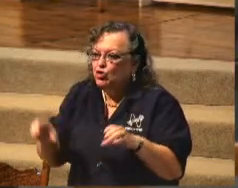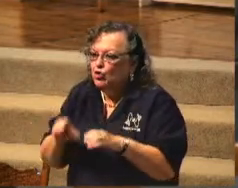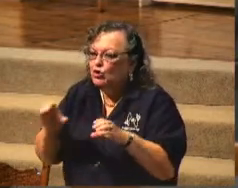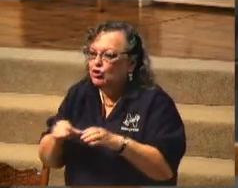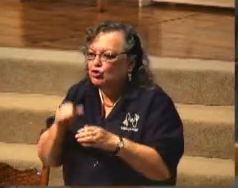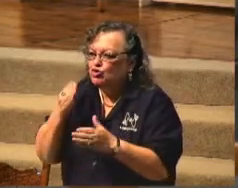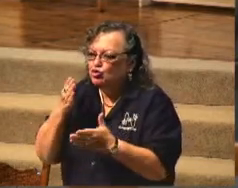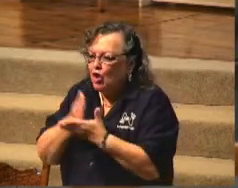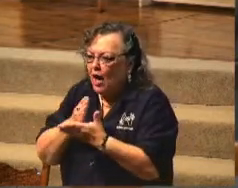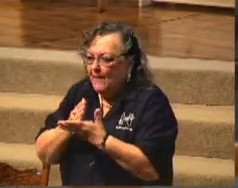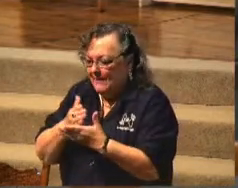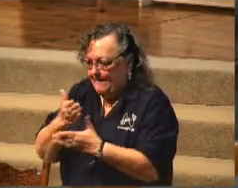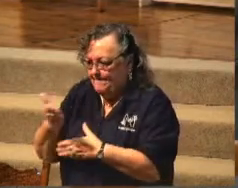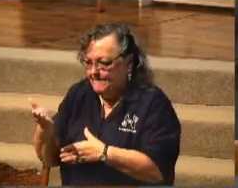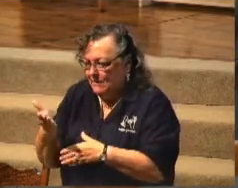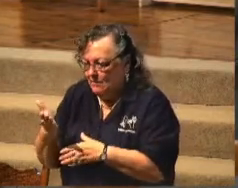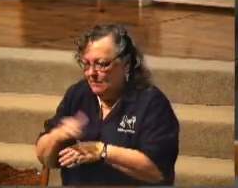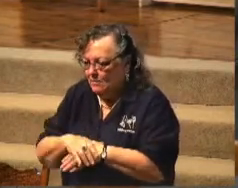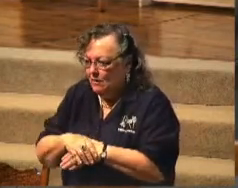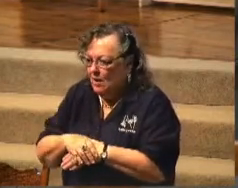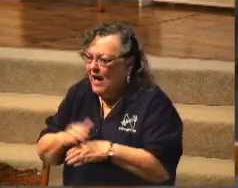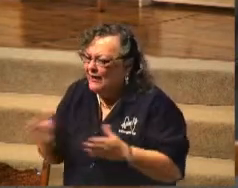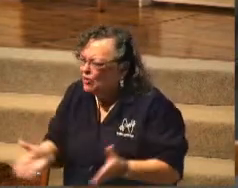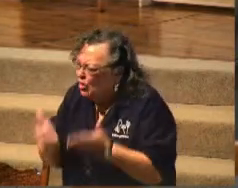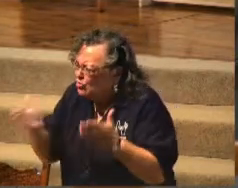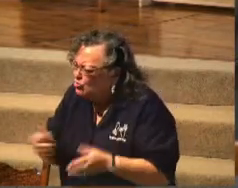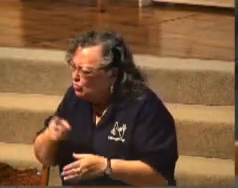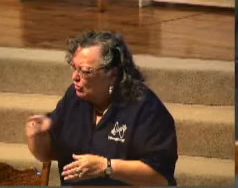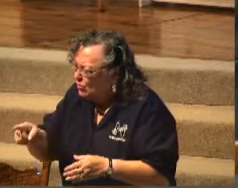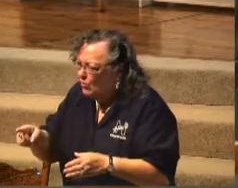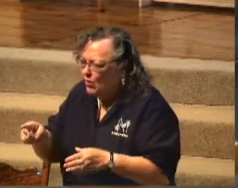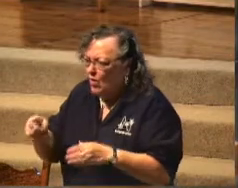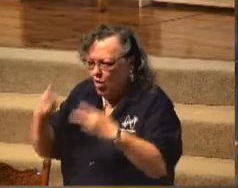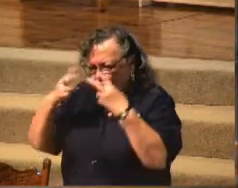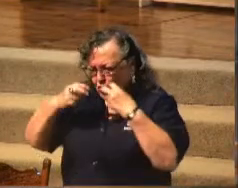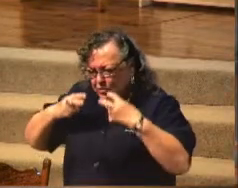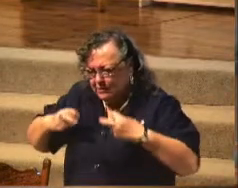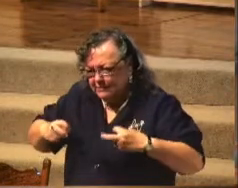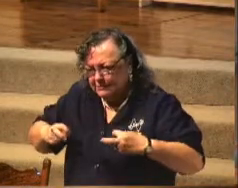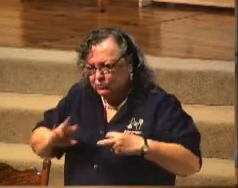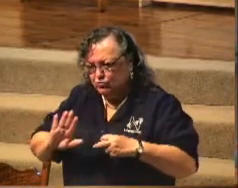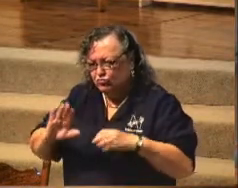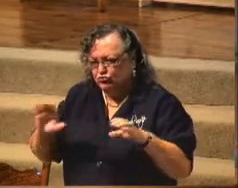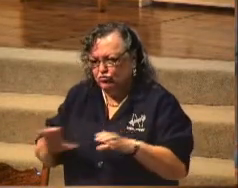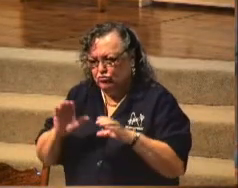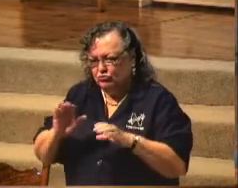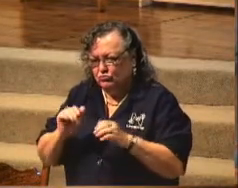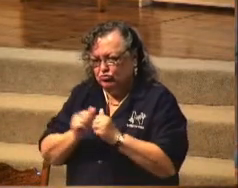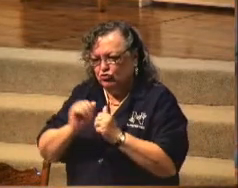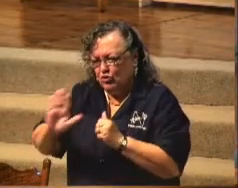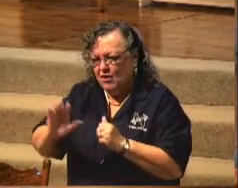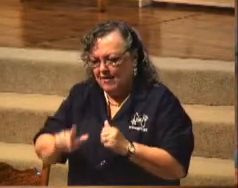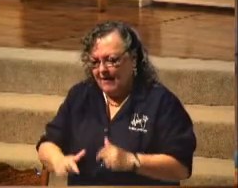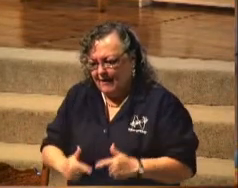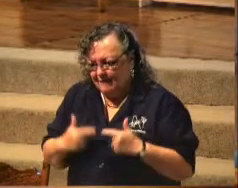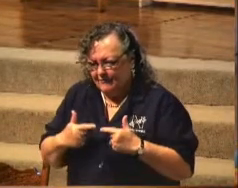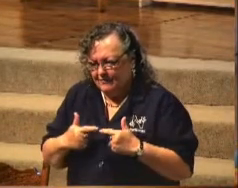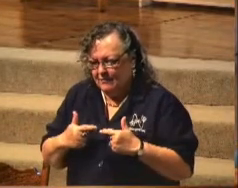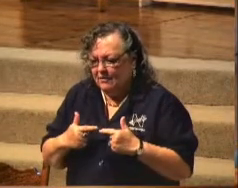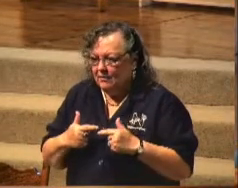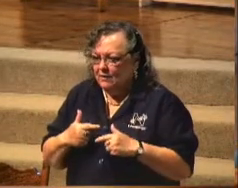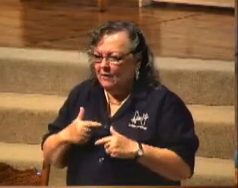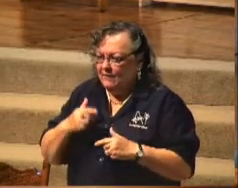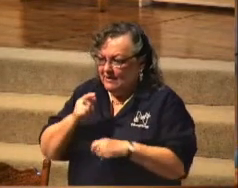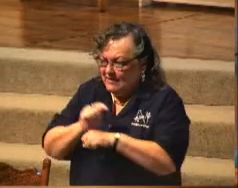I encourage you, please, to look at the things that you're doing with your life. In the time that you have left,